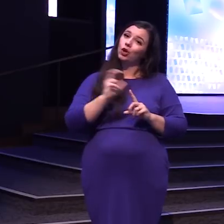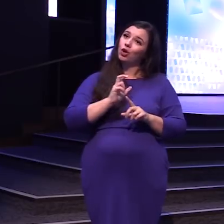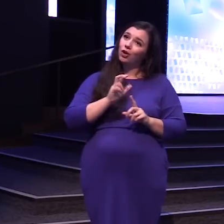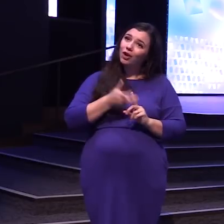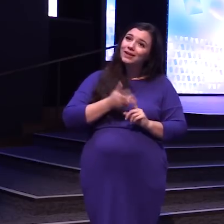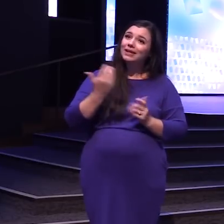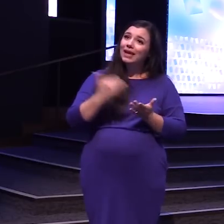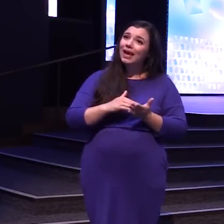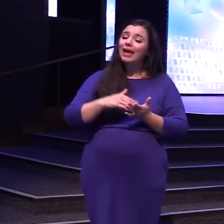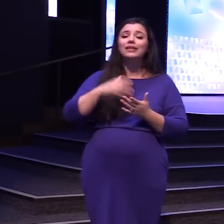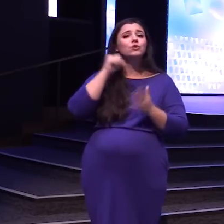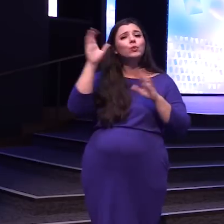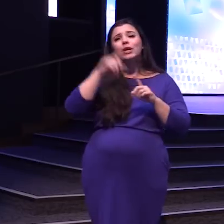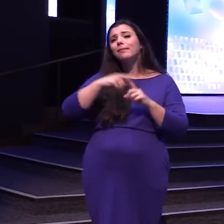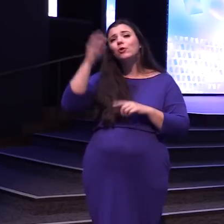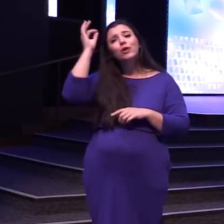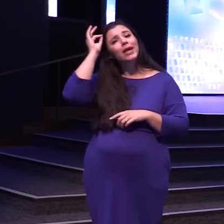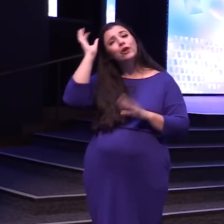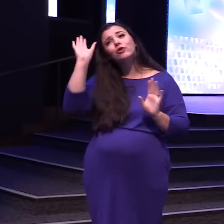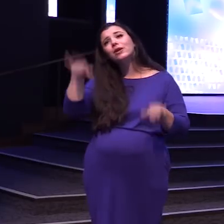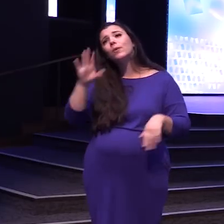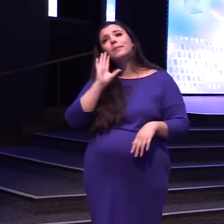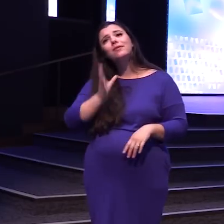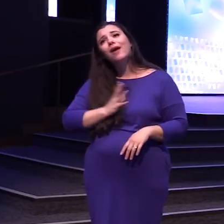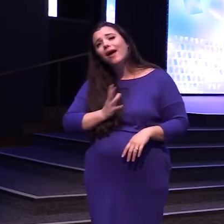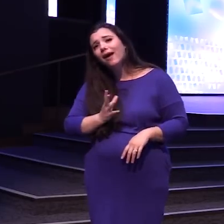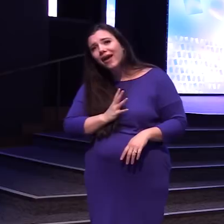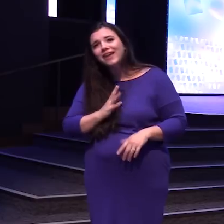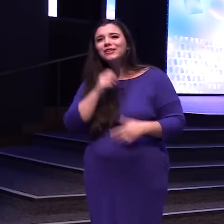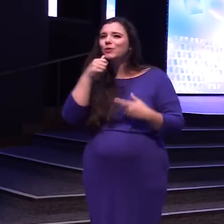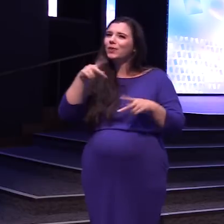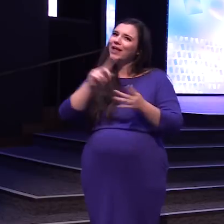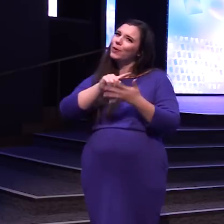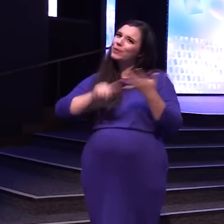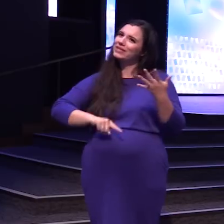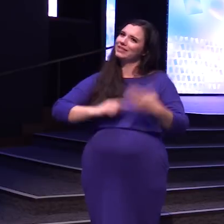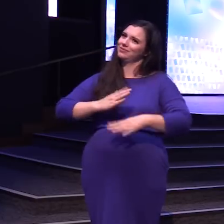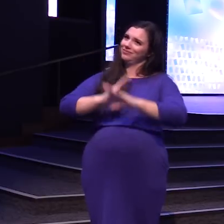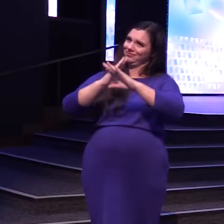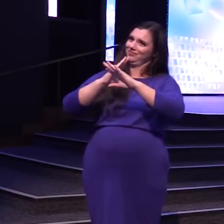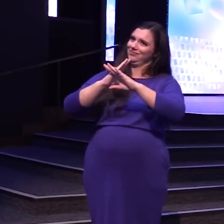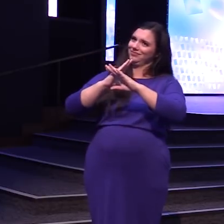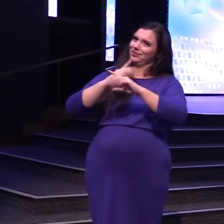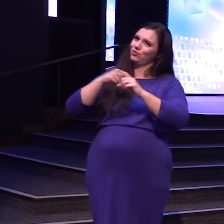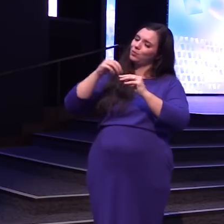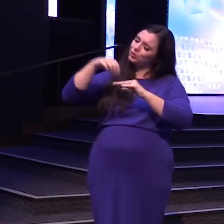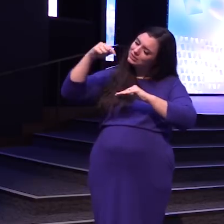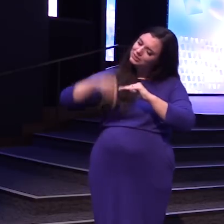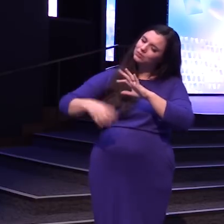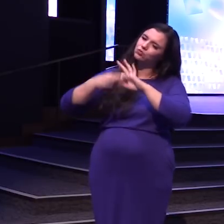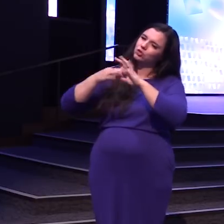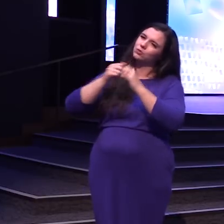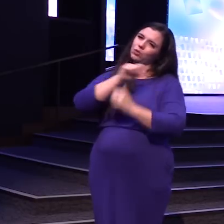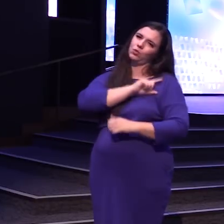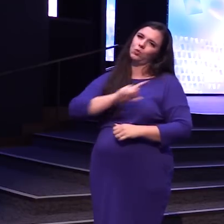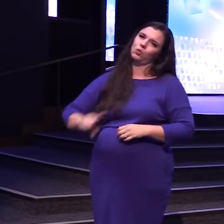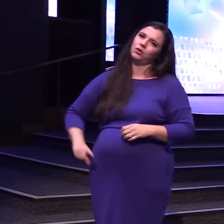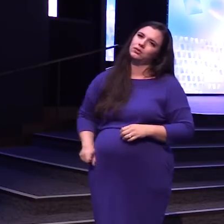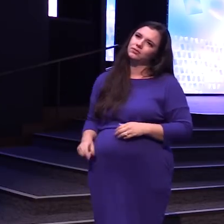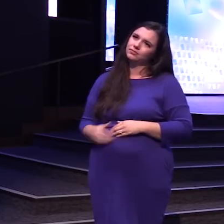got Stuff for Your hair Don't worry About that Don't let Those things Keep you Back From a Deeper Relationship With the Lord